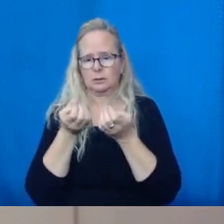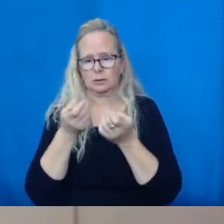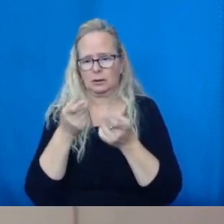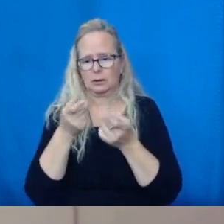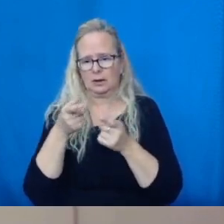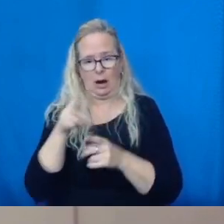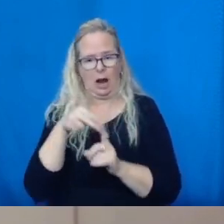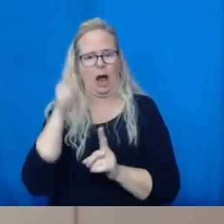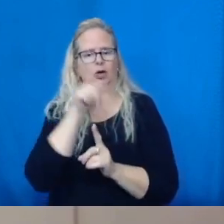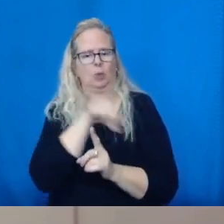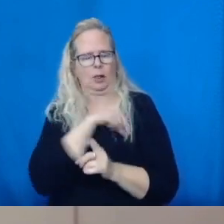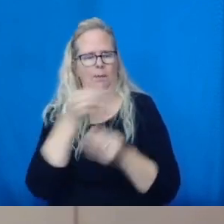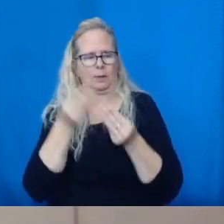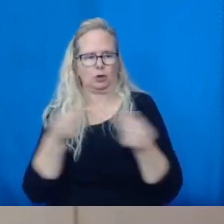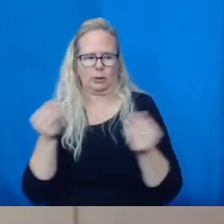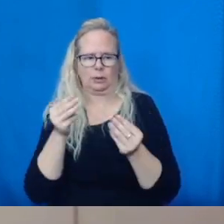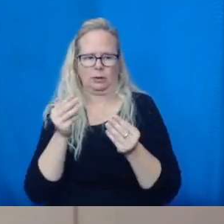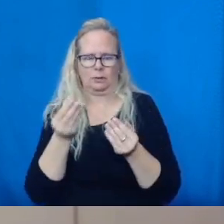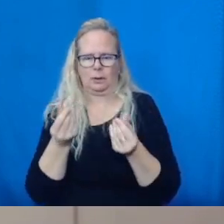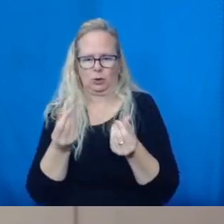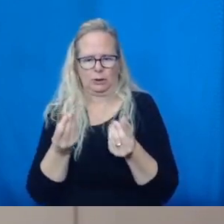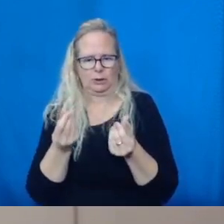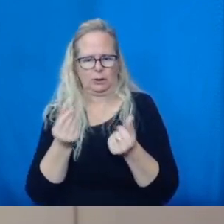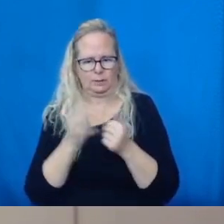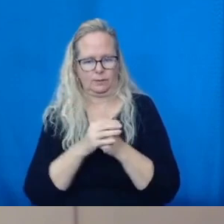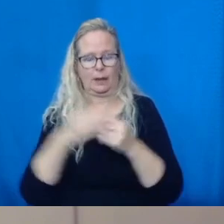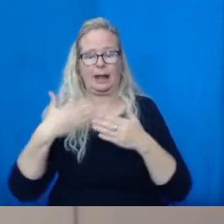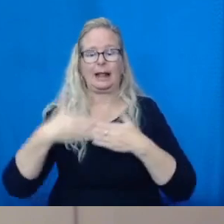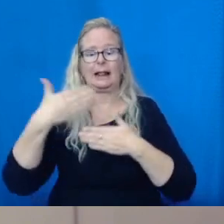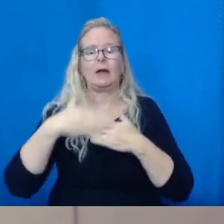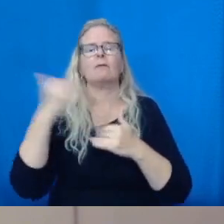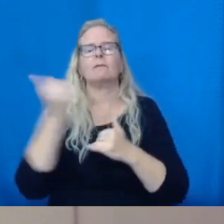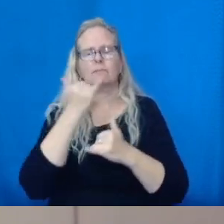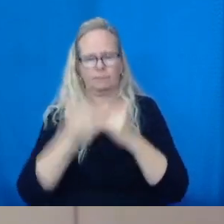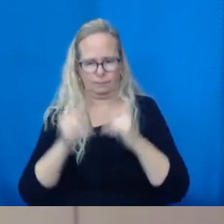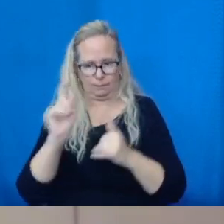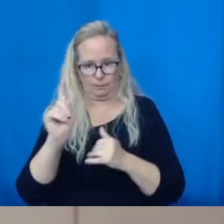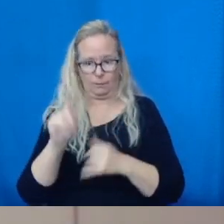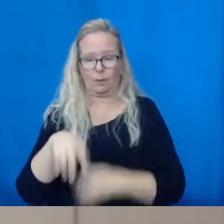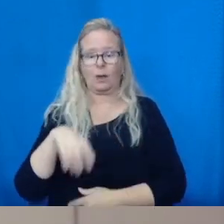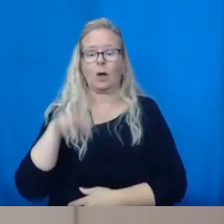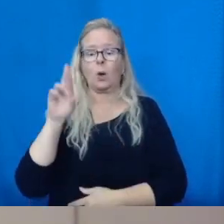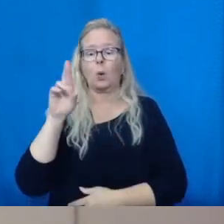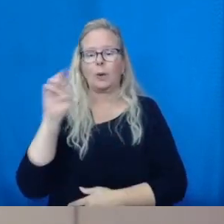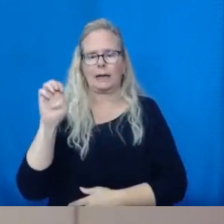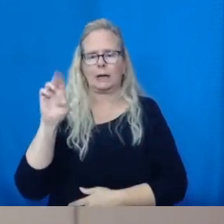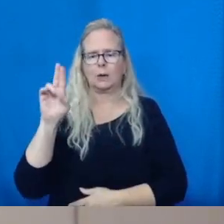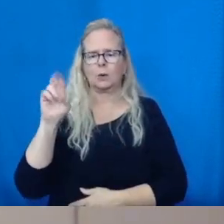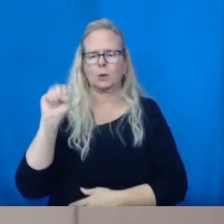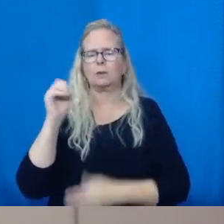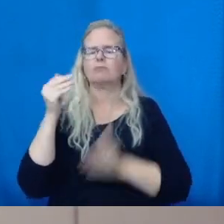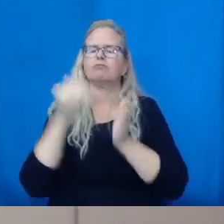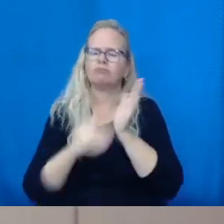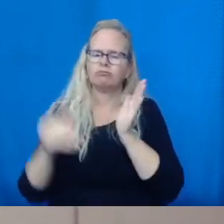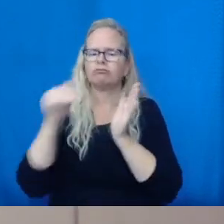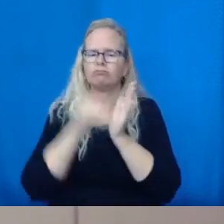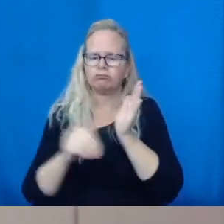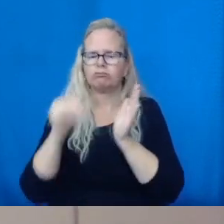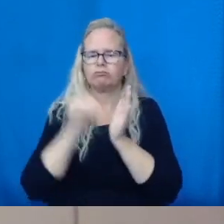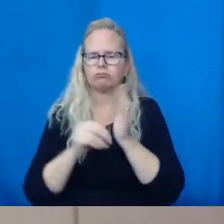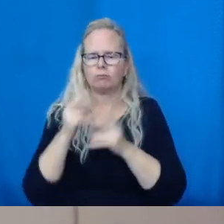like a type of elastomeric. It's actually fairly affordable if you're going to use it every day. And